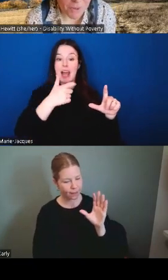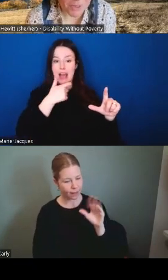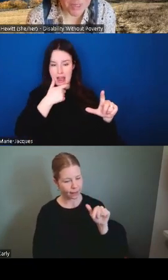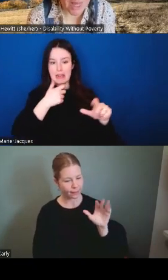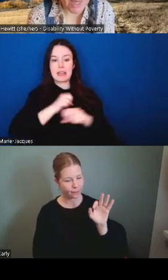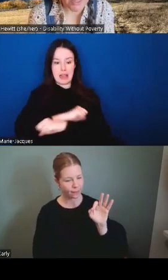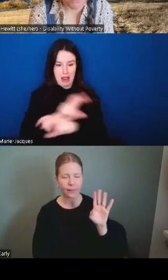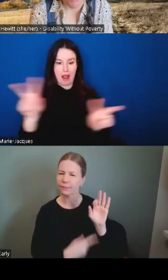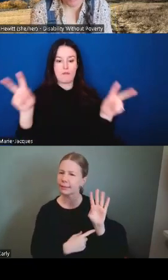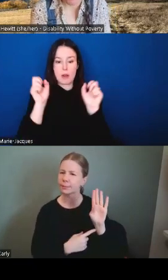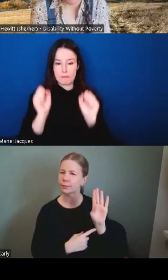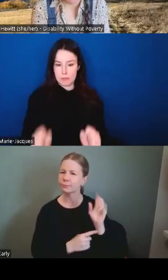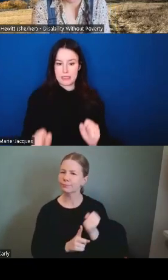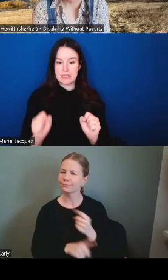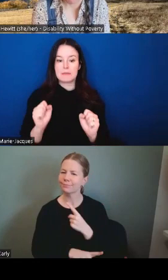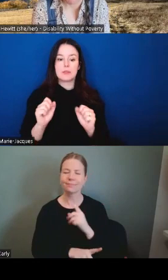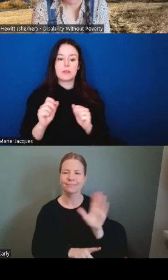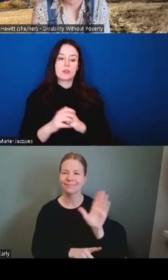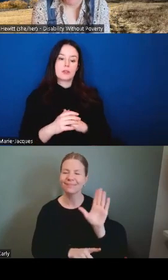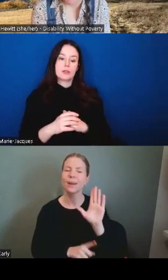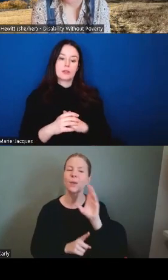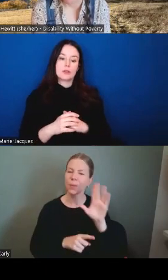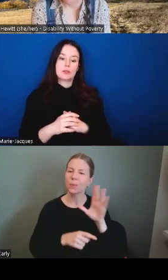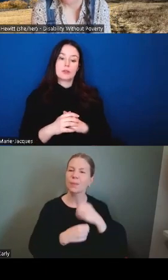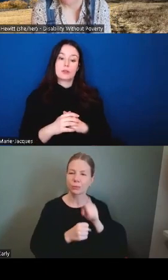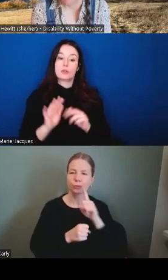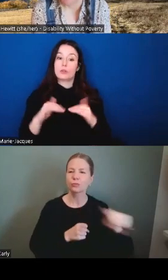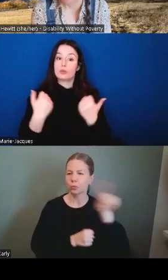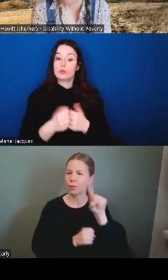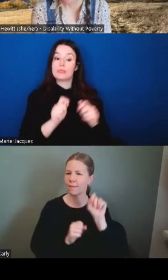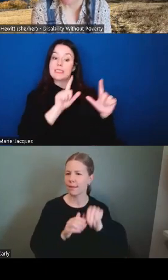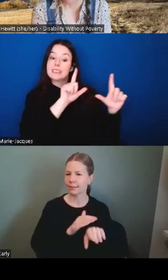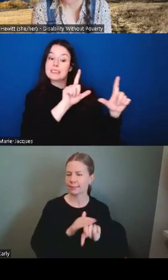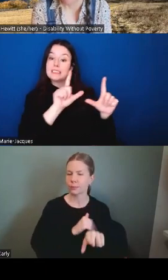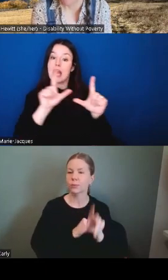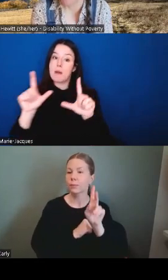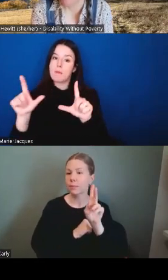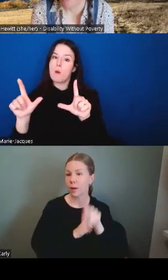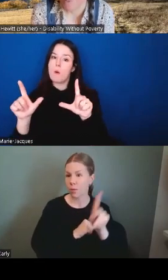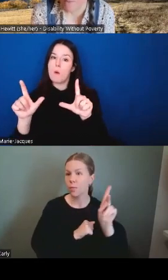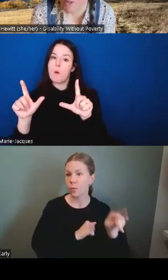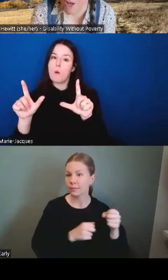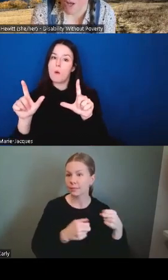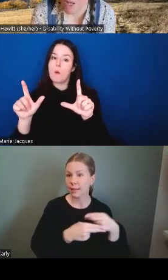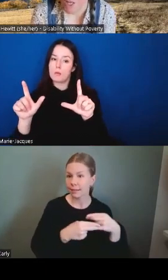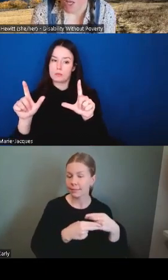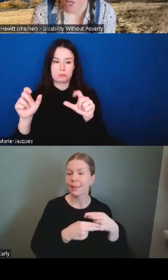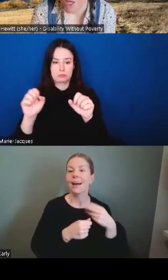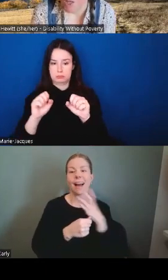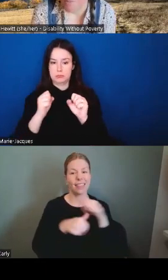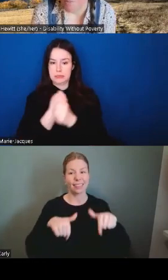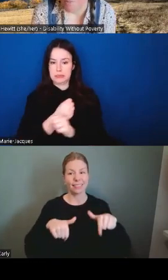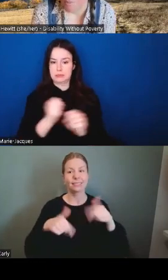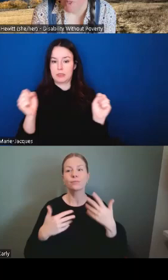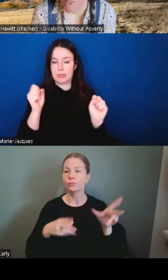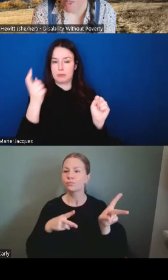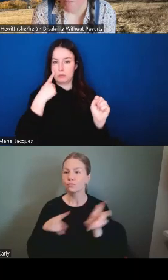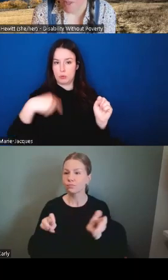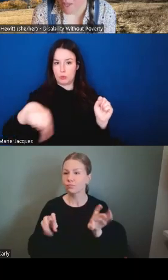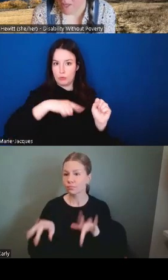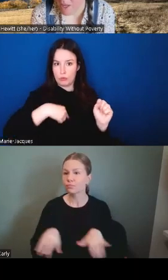powerpoint slides available to everybody and at some point the recording of this webinar um